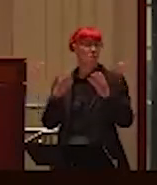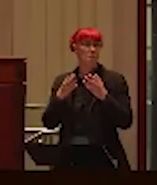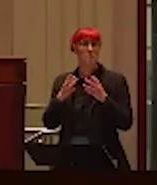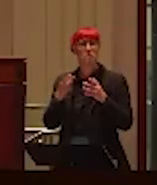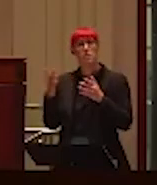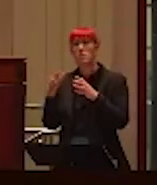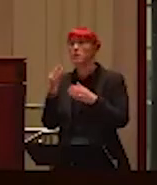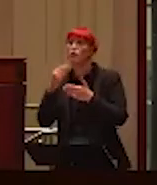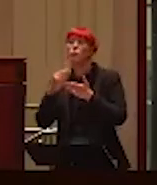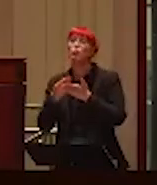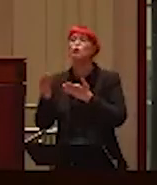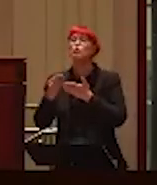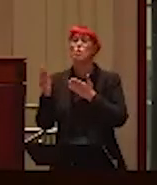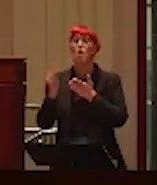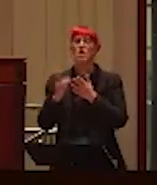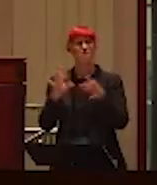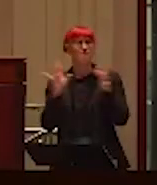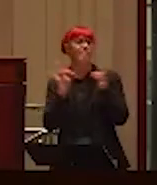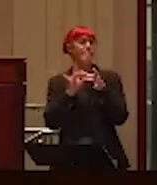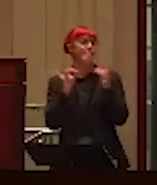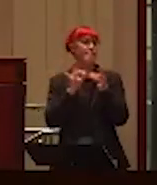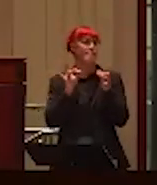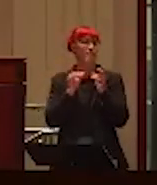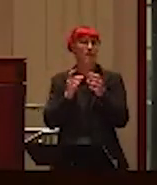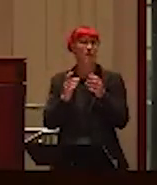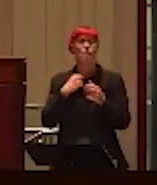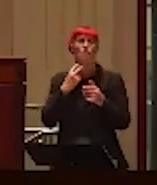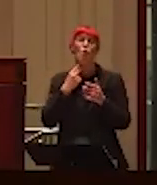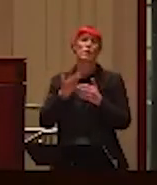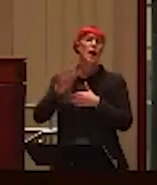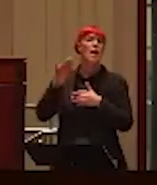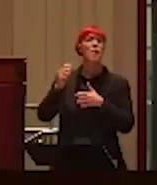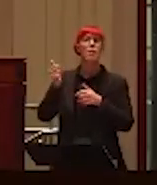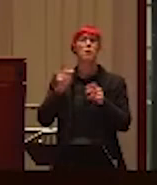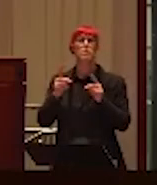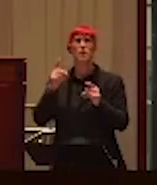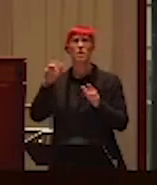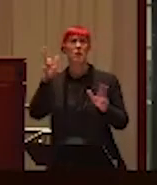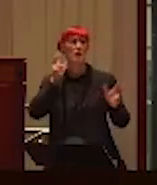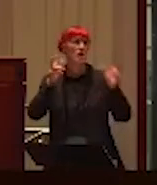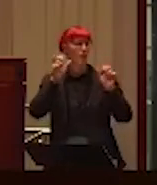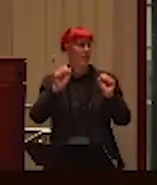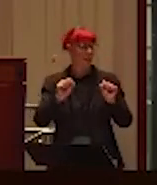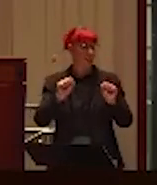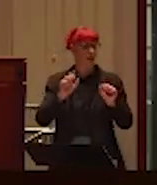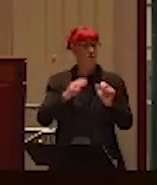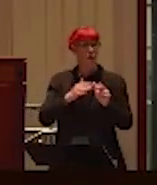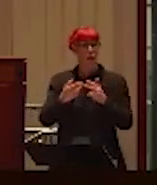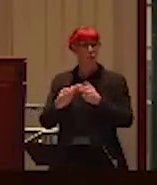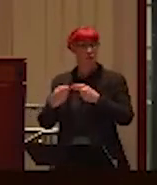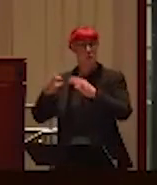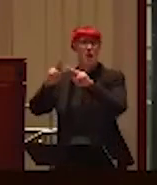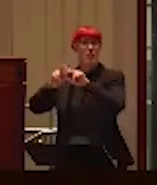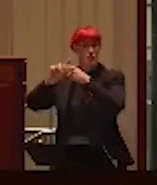me in the grocery store loud enough that other people could hear that sort of thing. And then the next level of escalation was she would do it around people that we know, friends